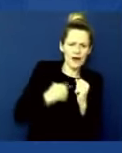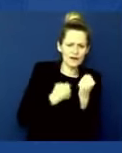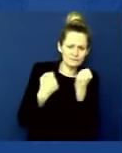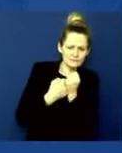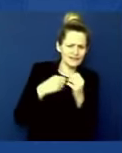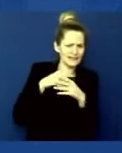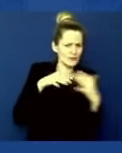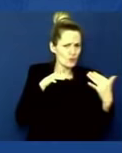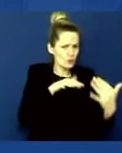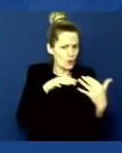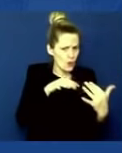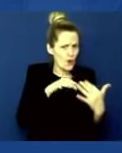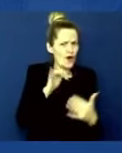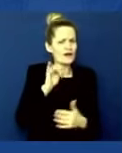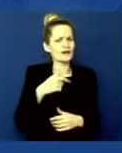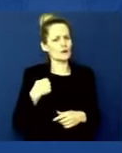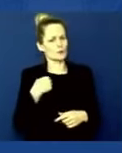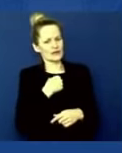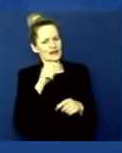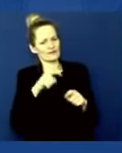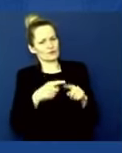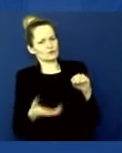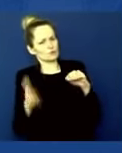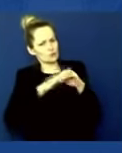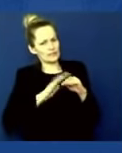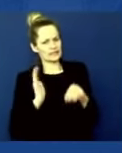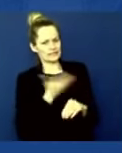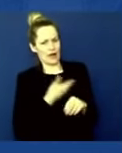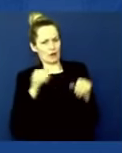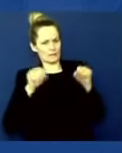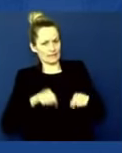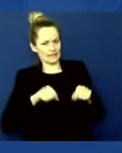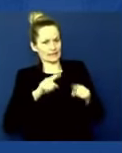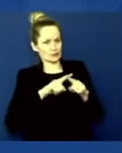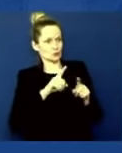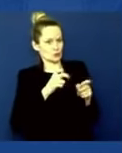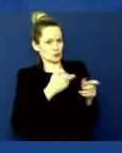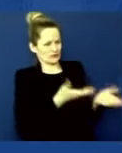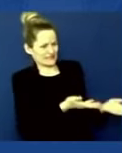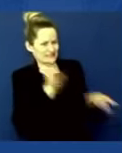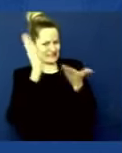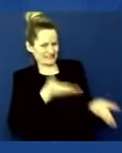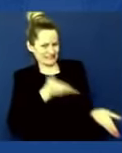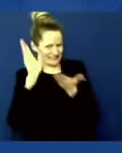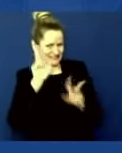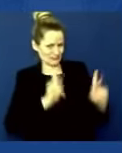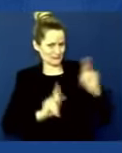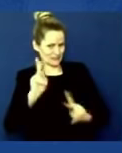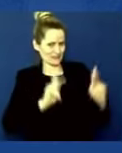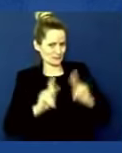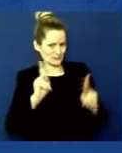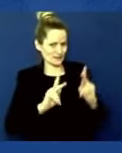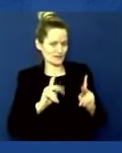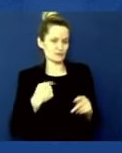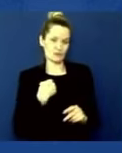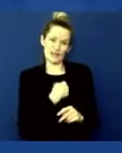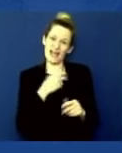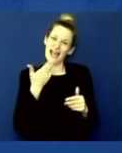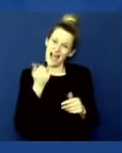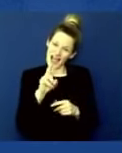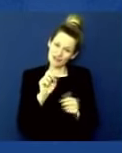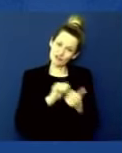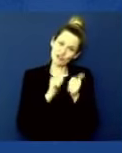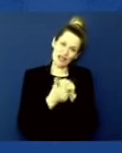out. We've changed the gate operations and a whole range of things. And that's why we've been able to significantly increase the number of people